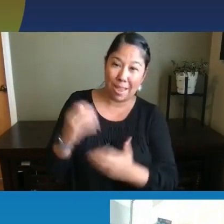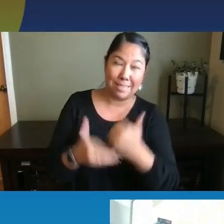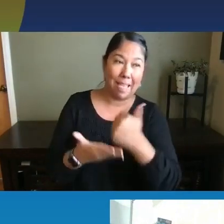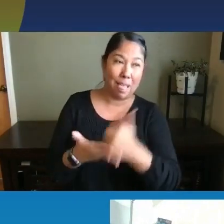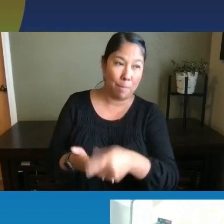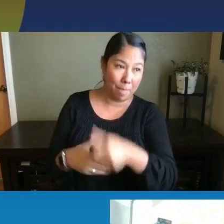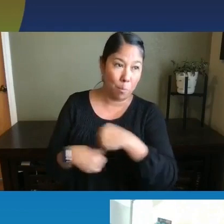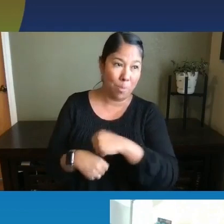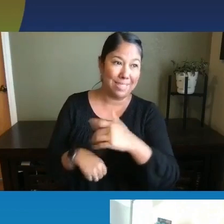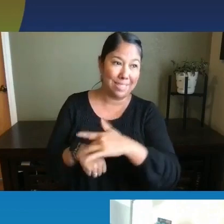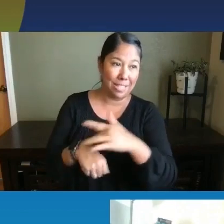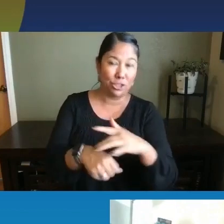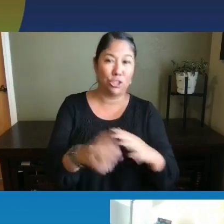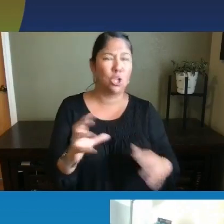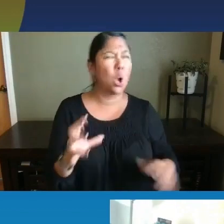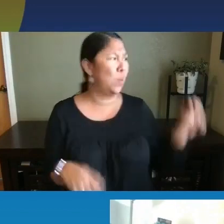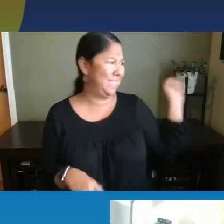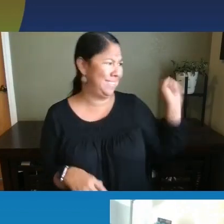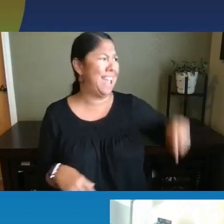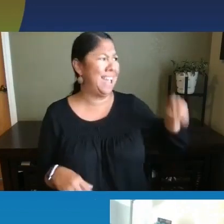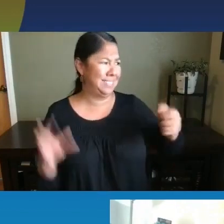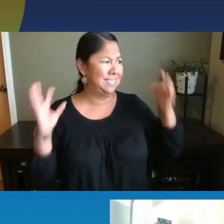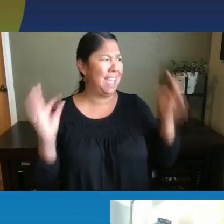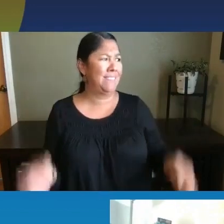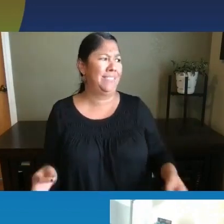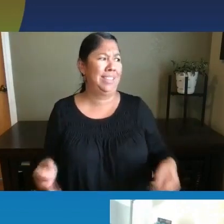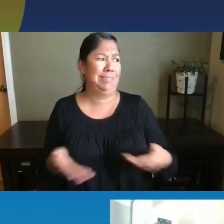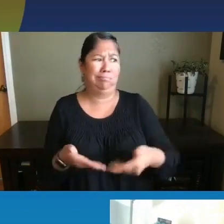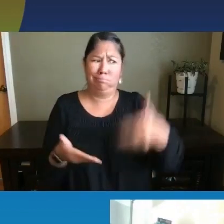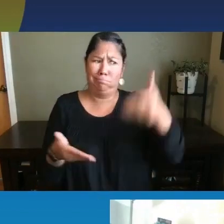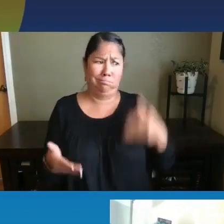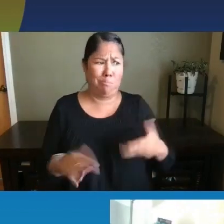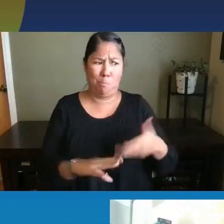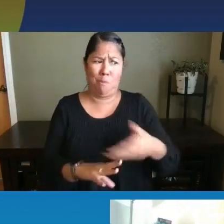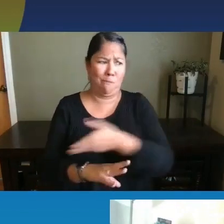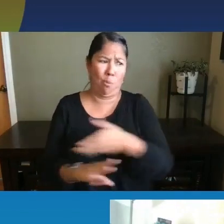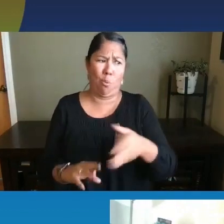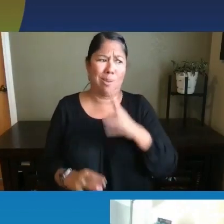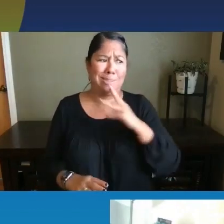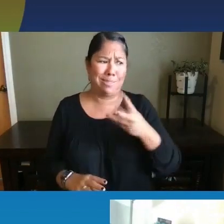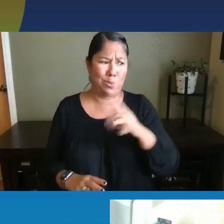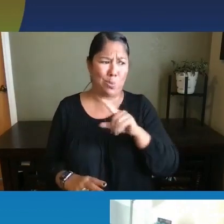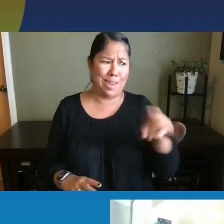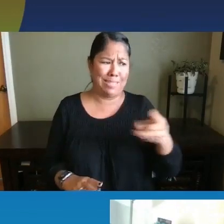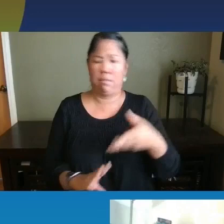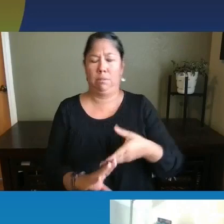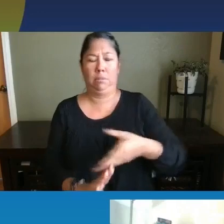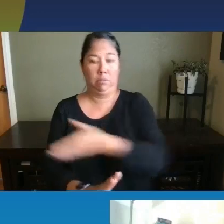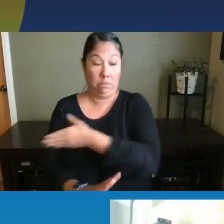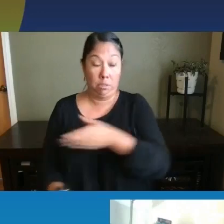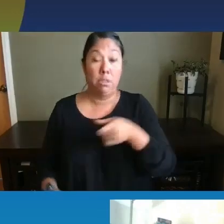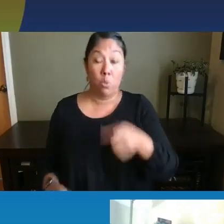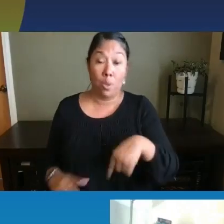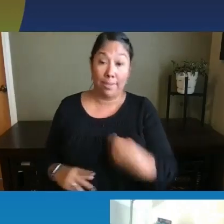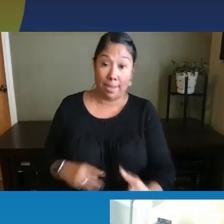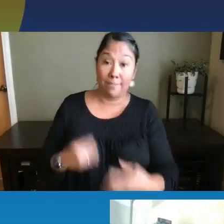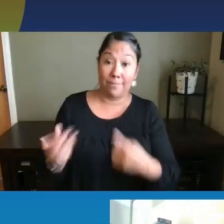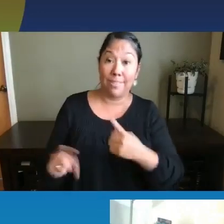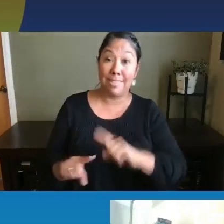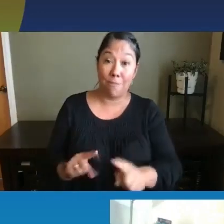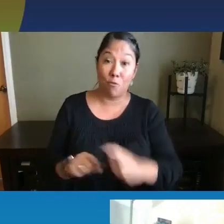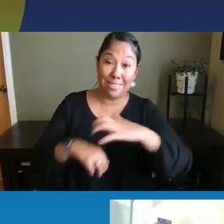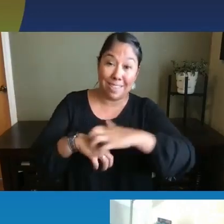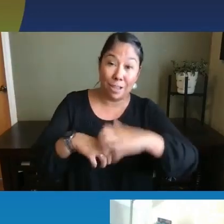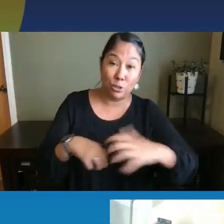things? Yeah, absolutely. Even at much, much younger age than that. Um, yeah. For giving them lots of different textures to